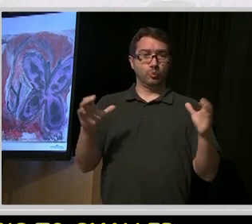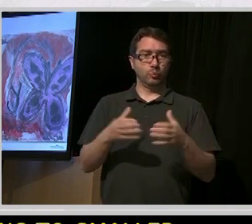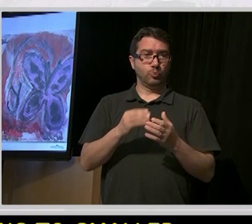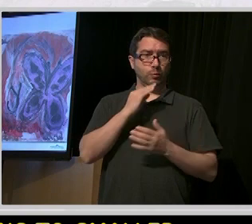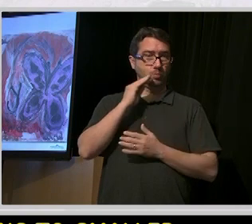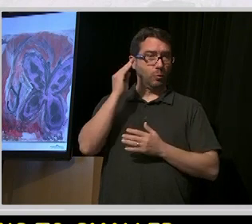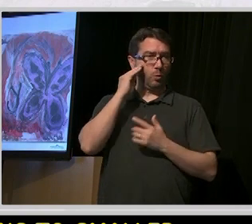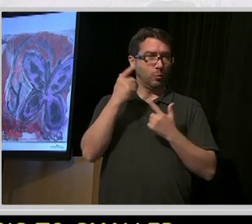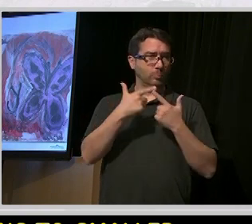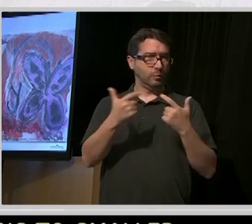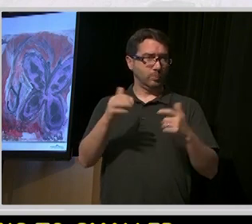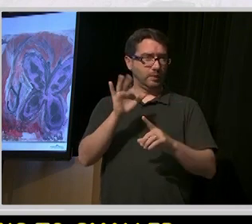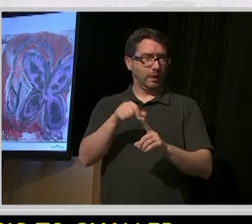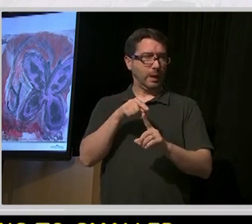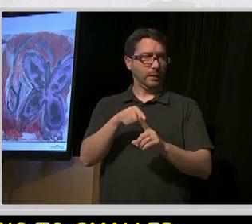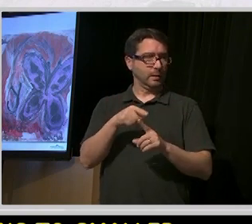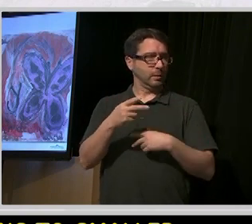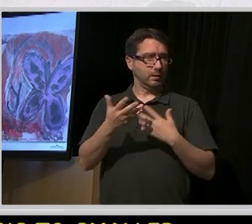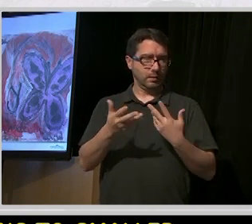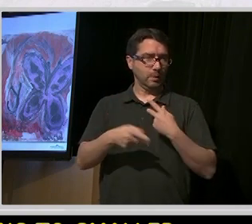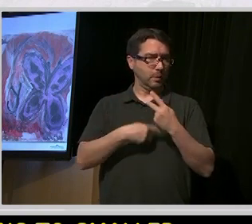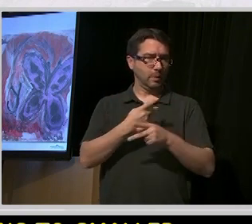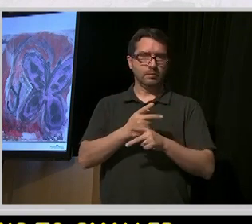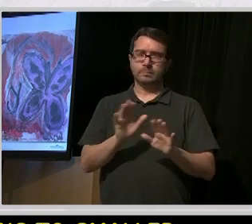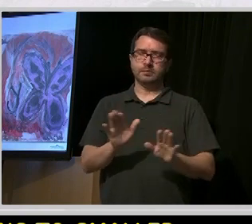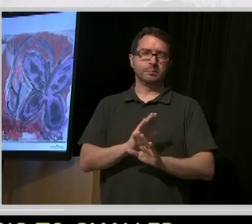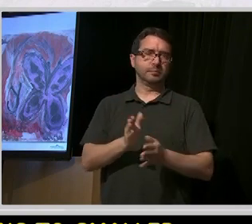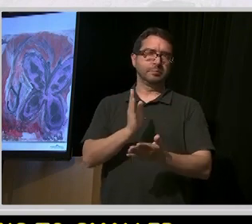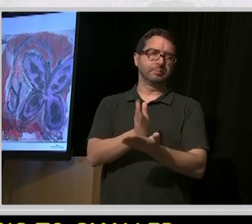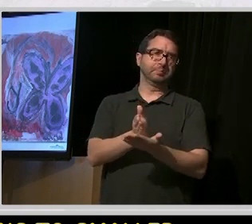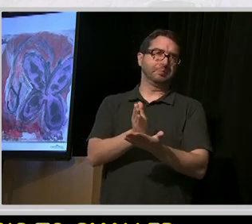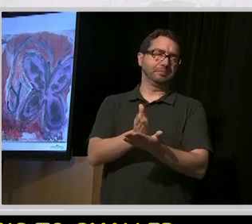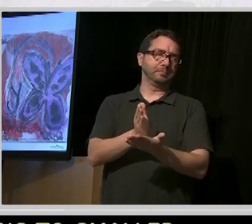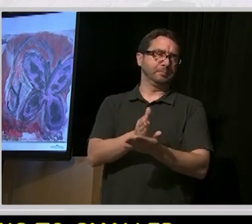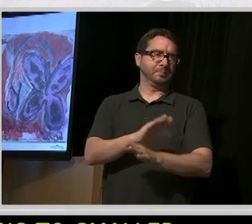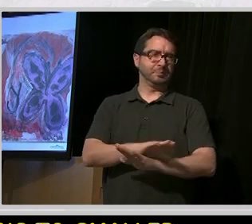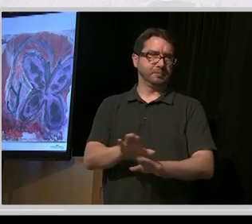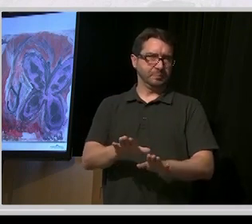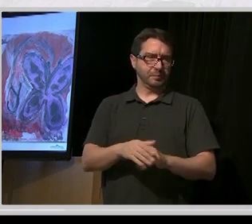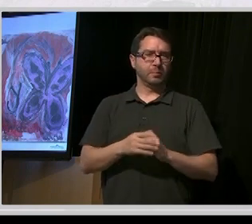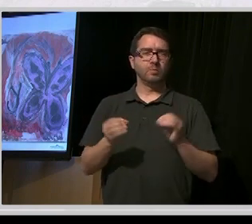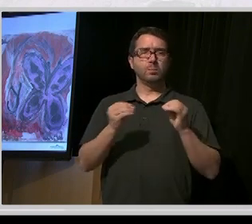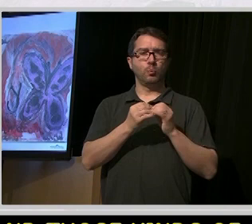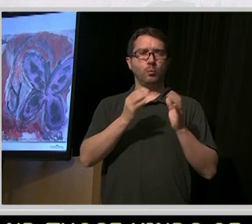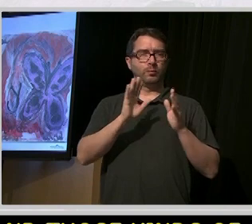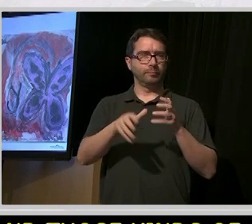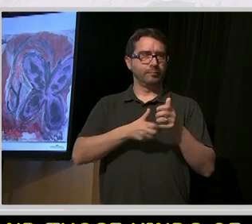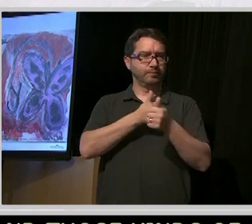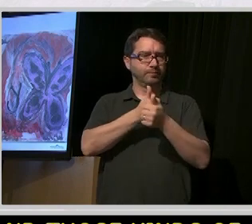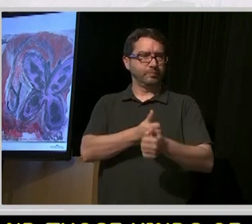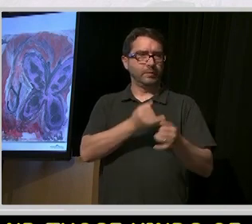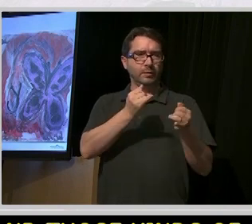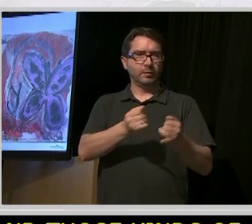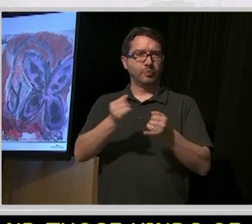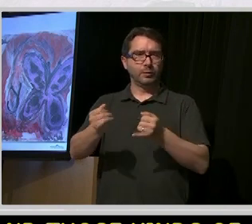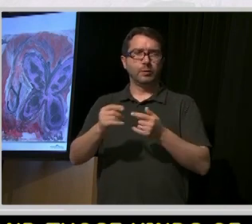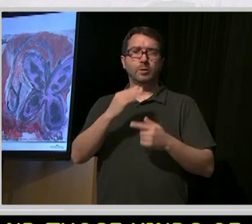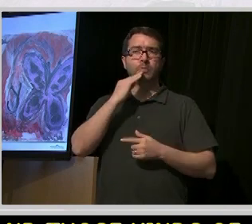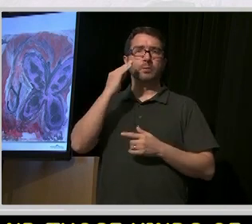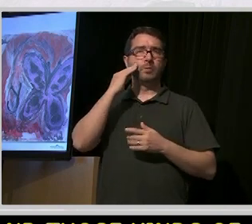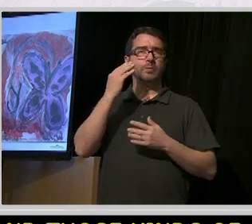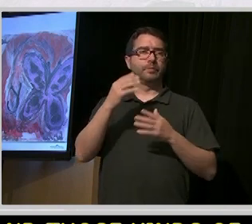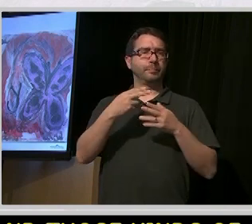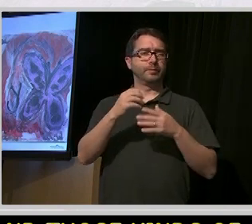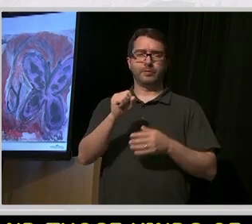those kind of facilities. And we will look to much more individualized kind of processes. So things like home share where